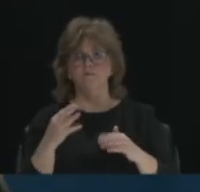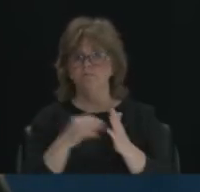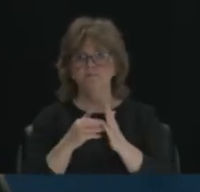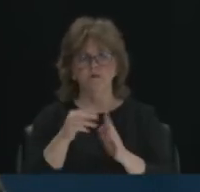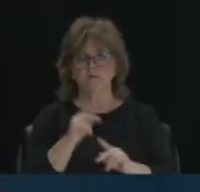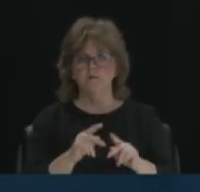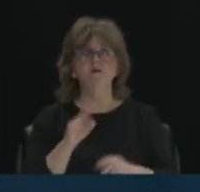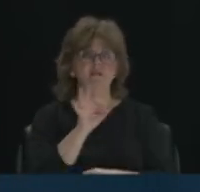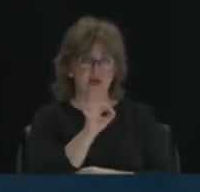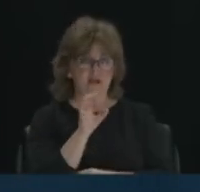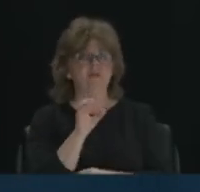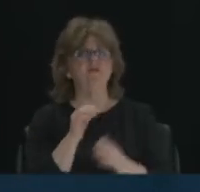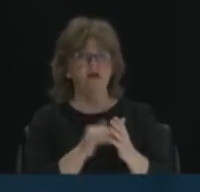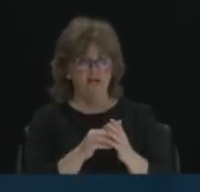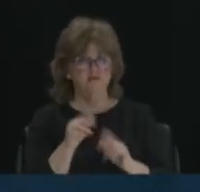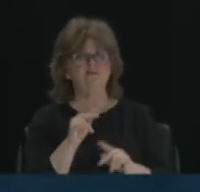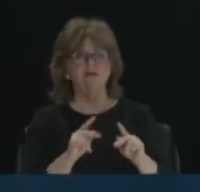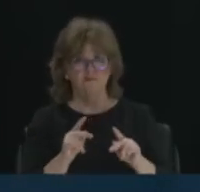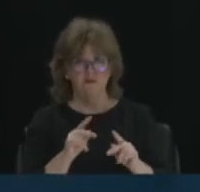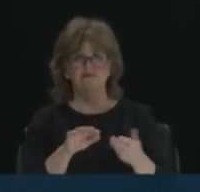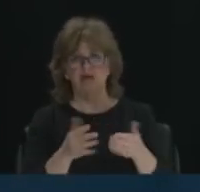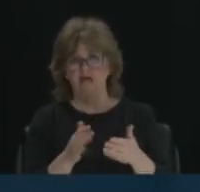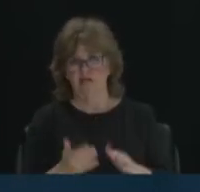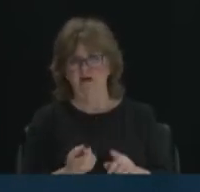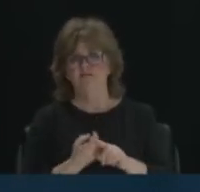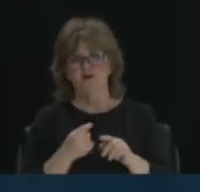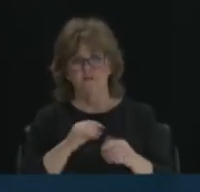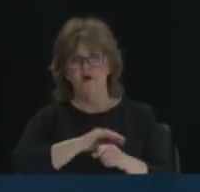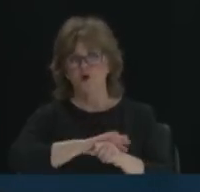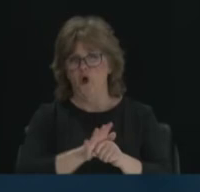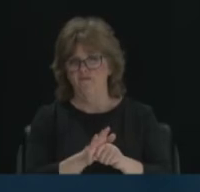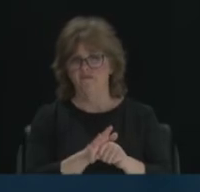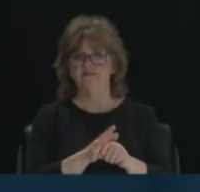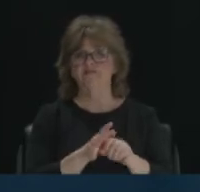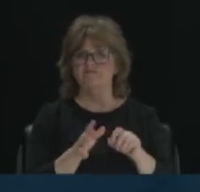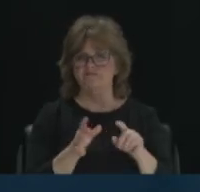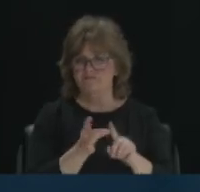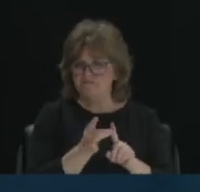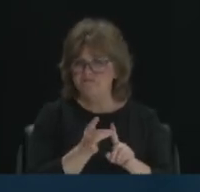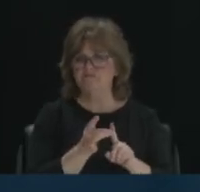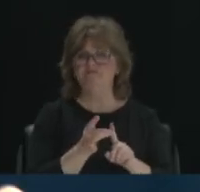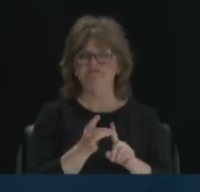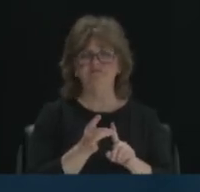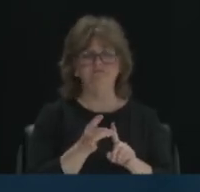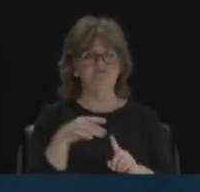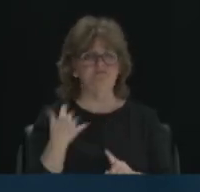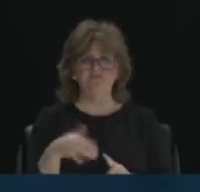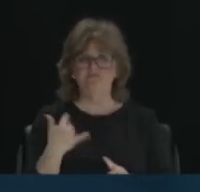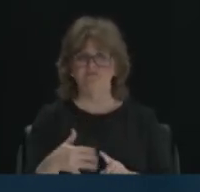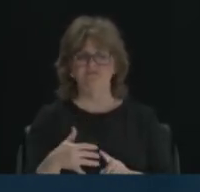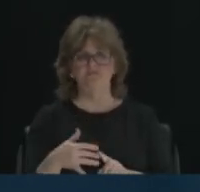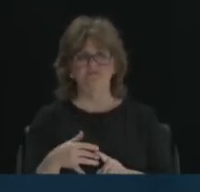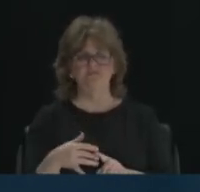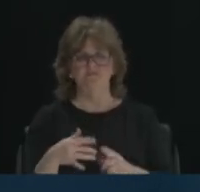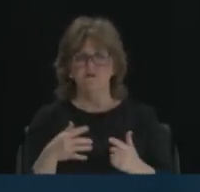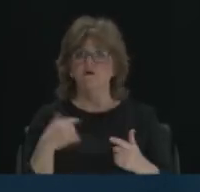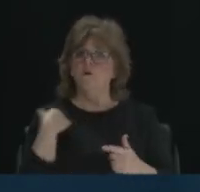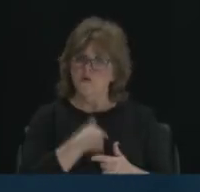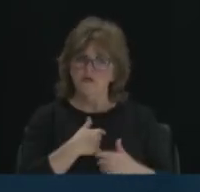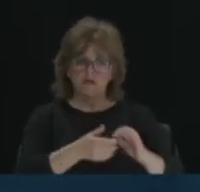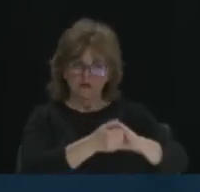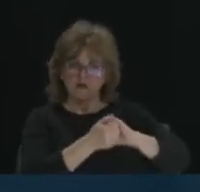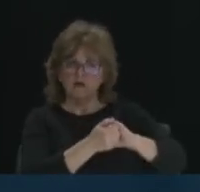Right. 900,000, last I heard. Yes. Yes. So almost a million people. Right. So these are things that we can tap in on and work together on.